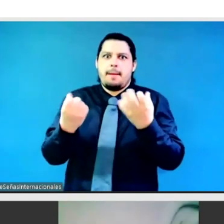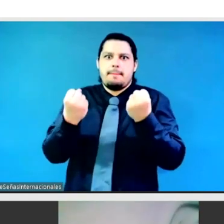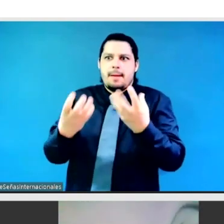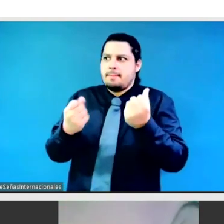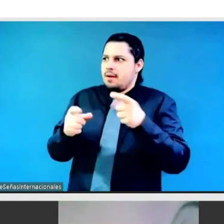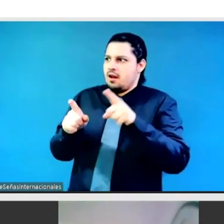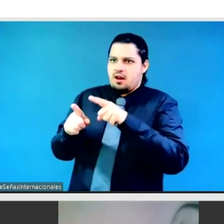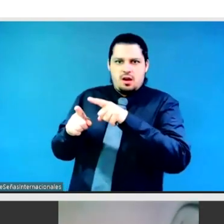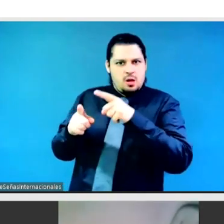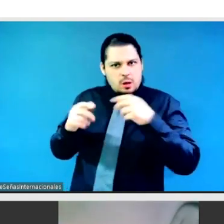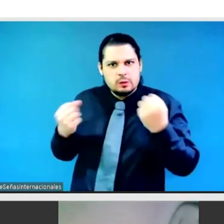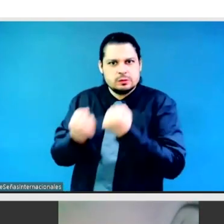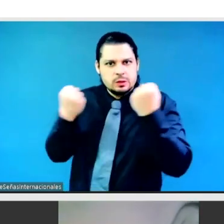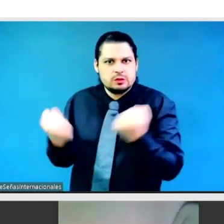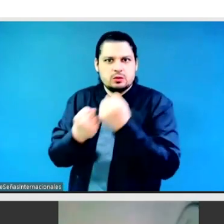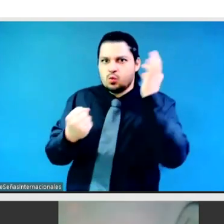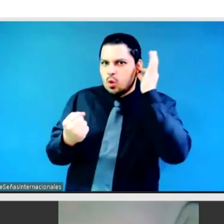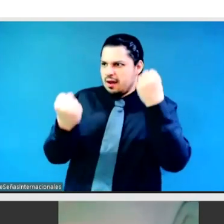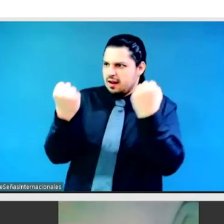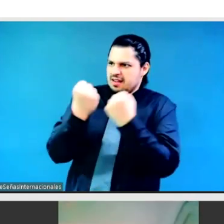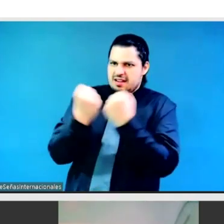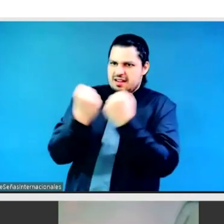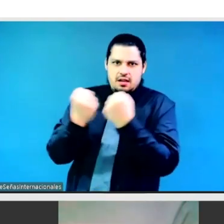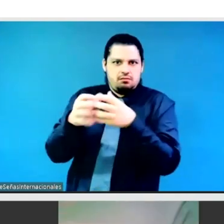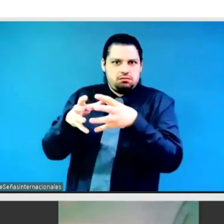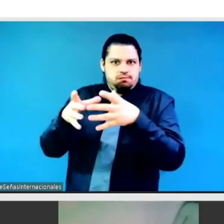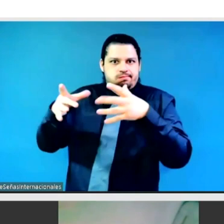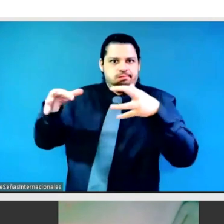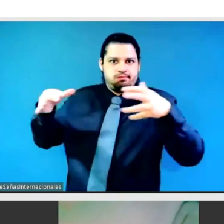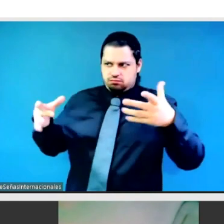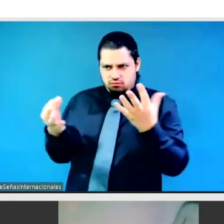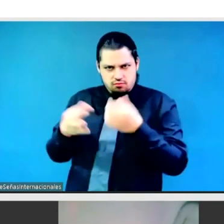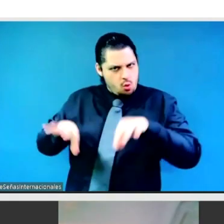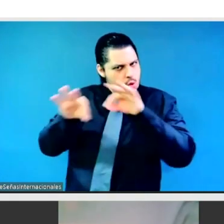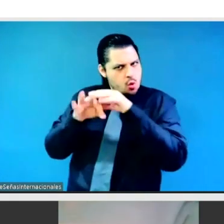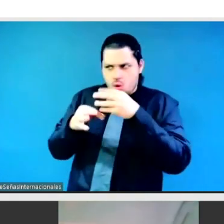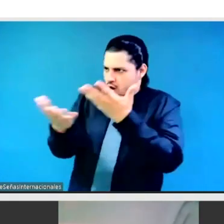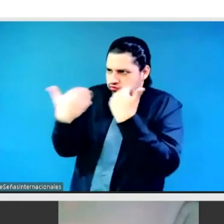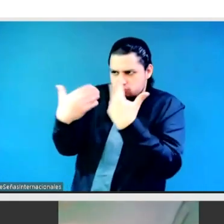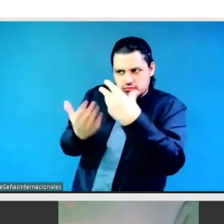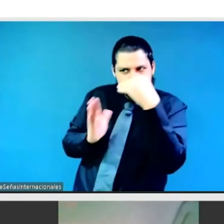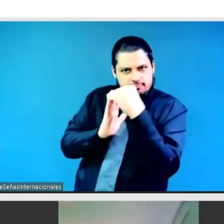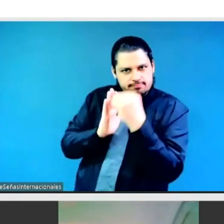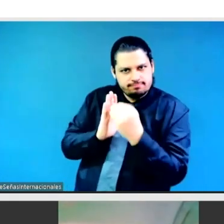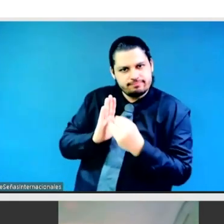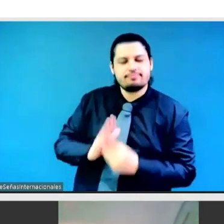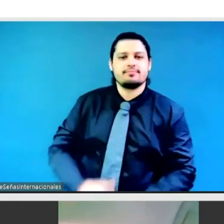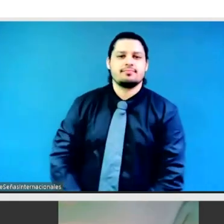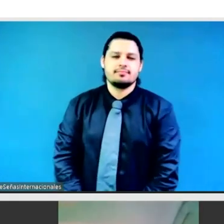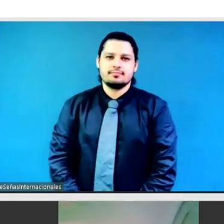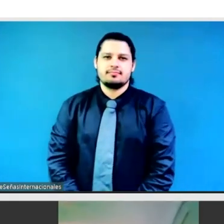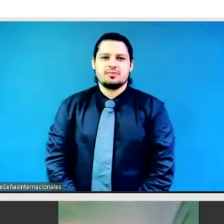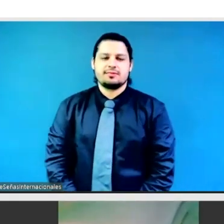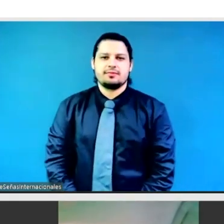stakeholder partnership that will catalyze collective action, spark global and also local